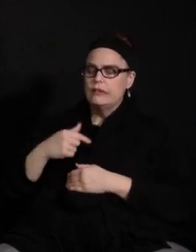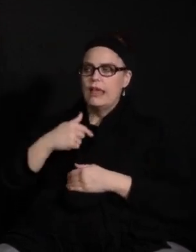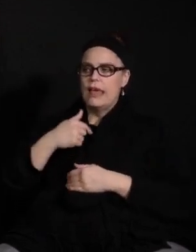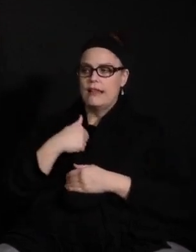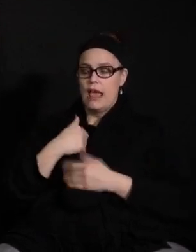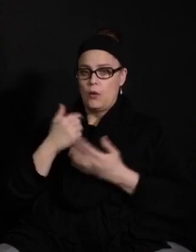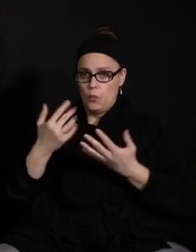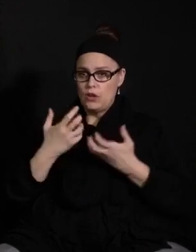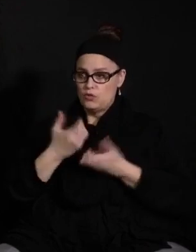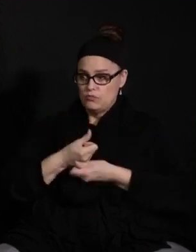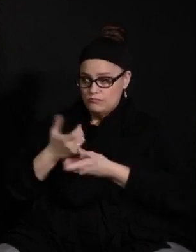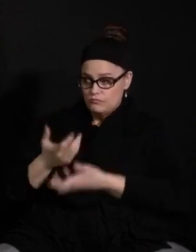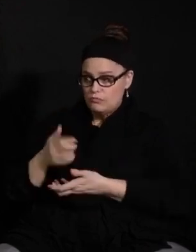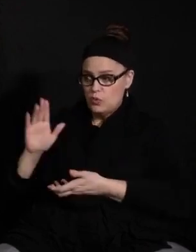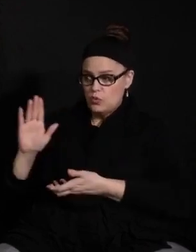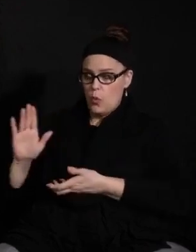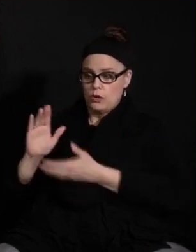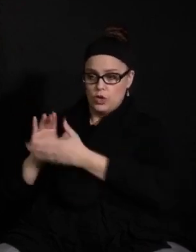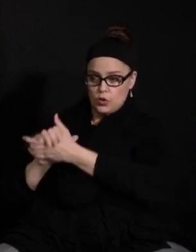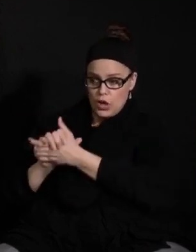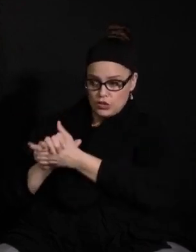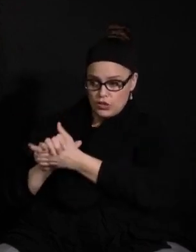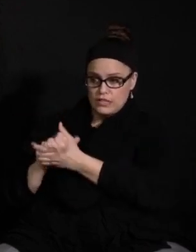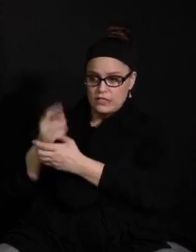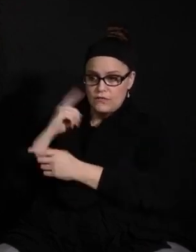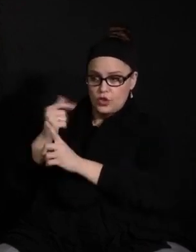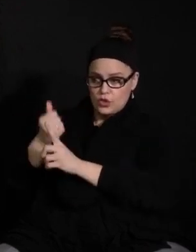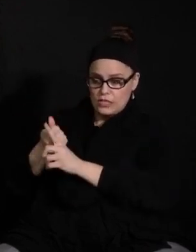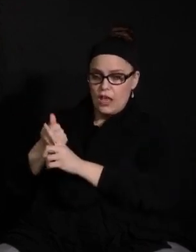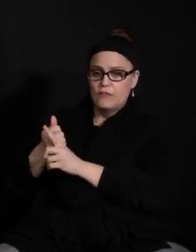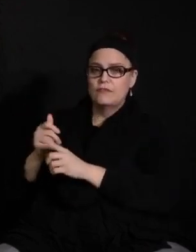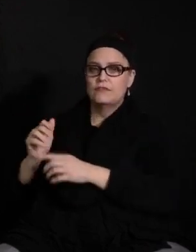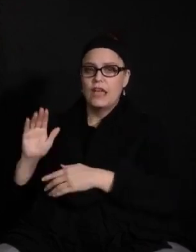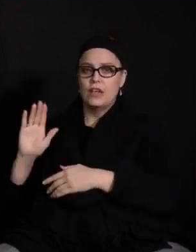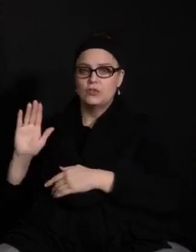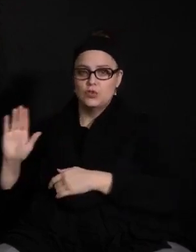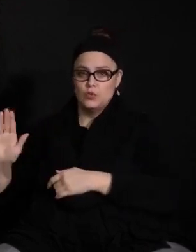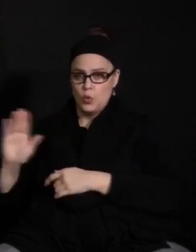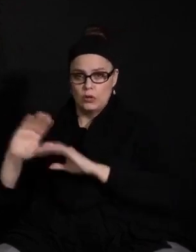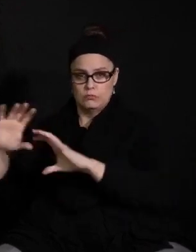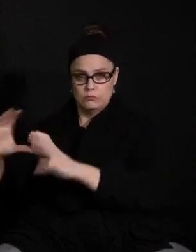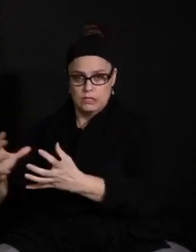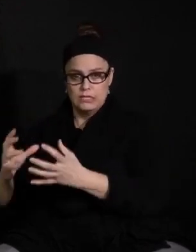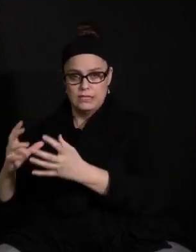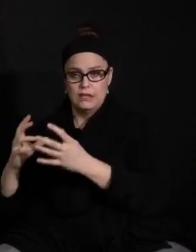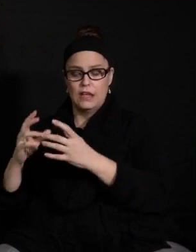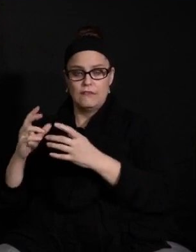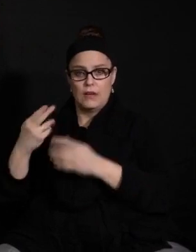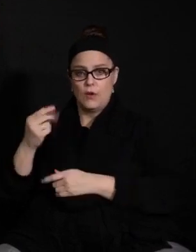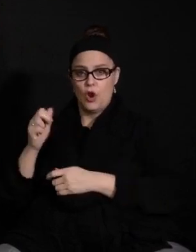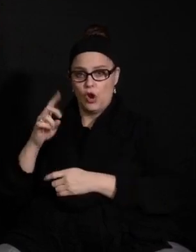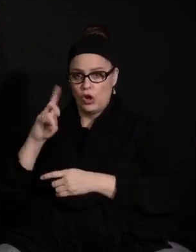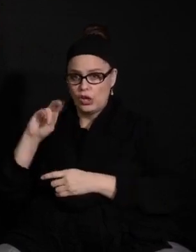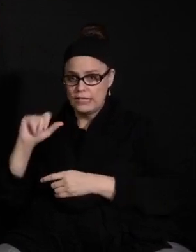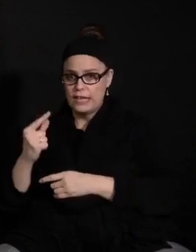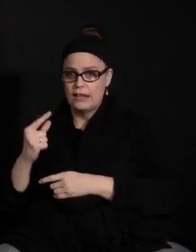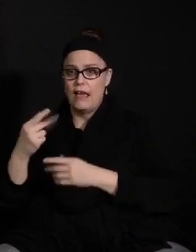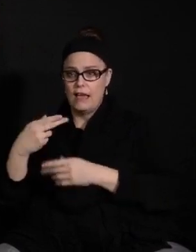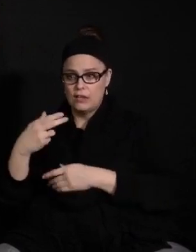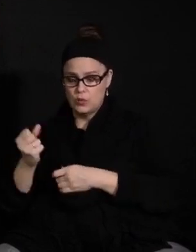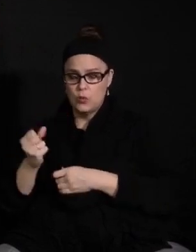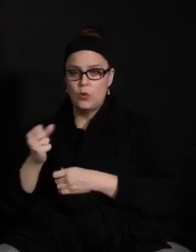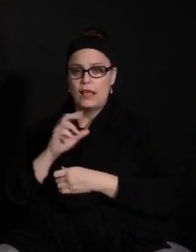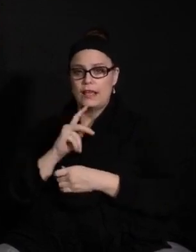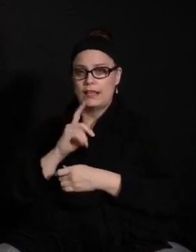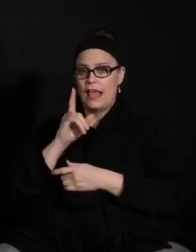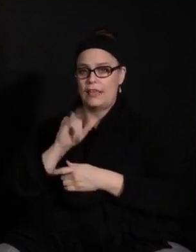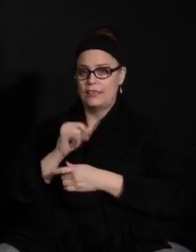by not expressing congratulations to you and to your colleagues, Eugenia Polpa at Harding High School and Kathy Romero at Colma Park